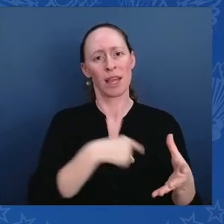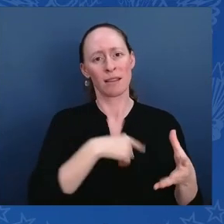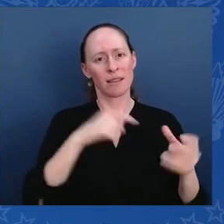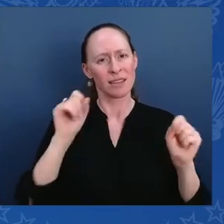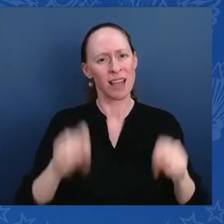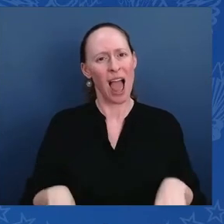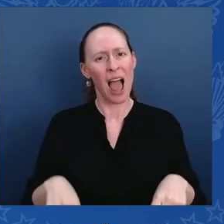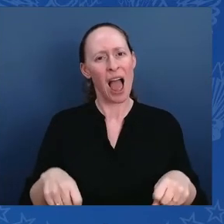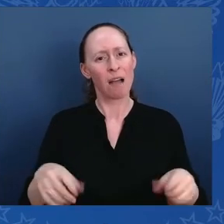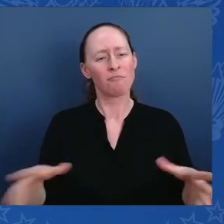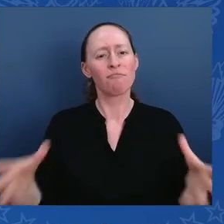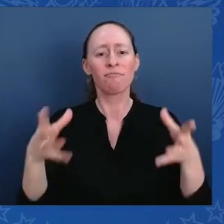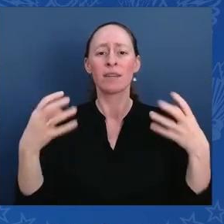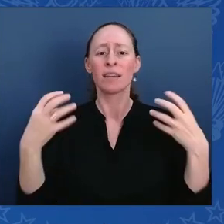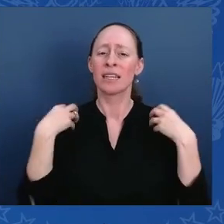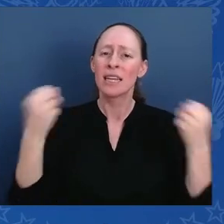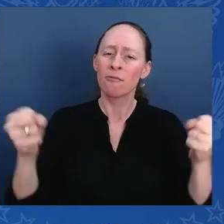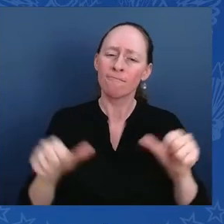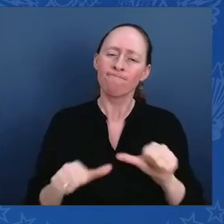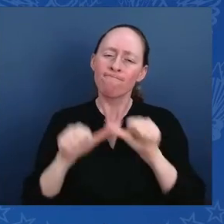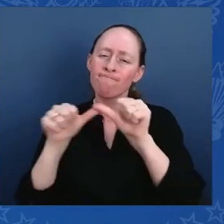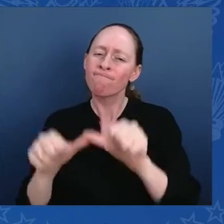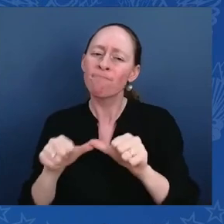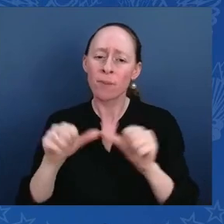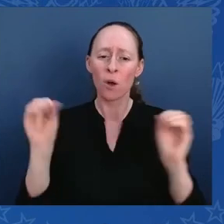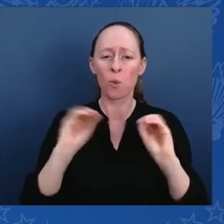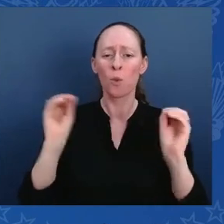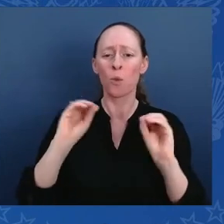or woman has gone before.